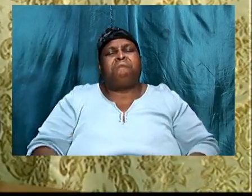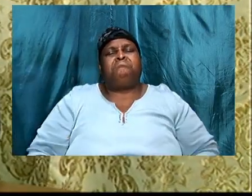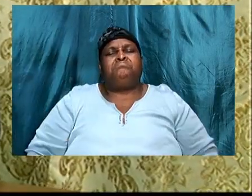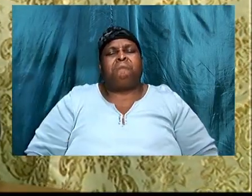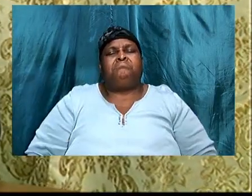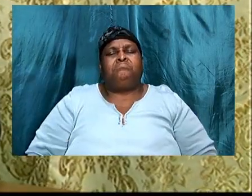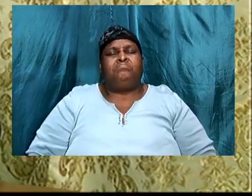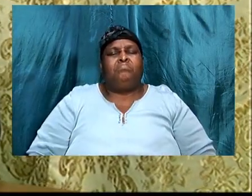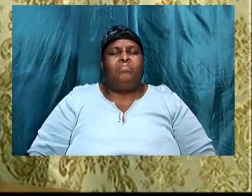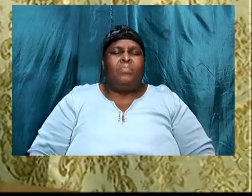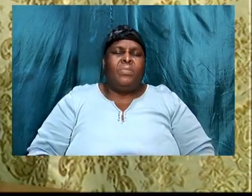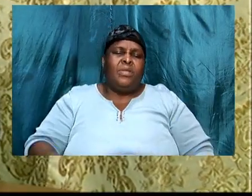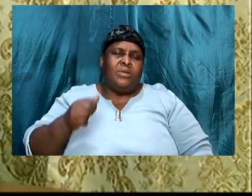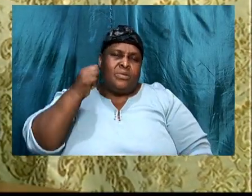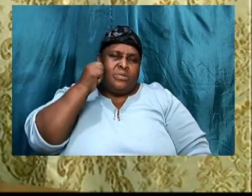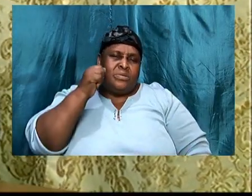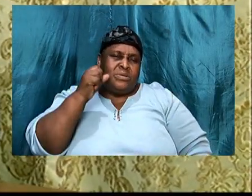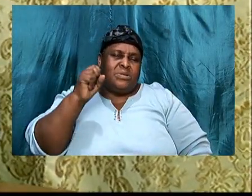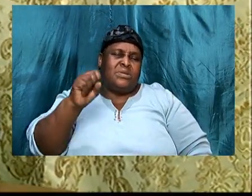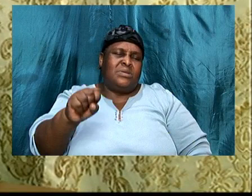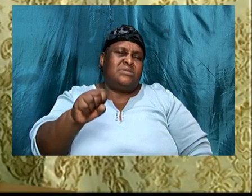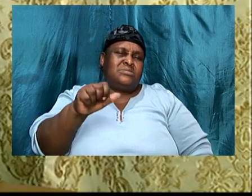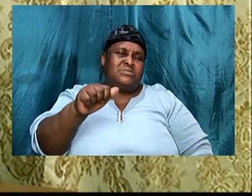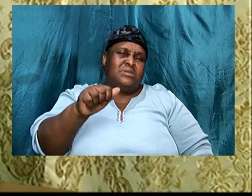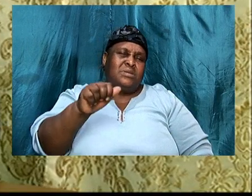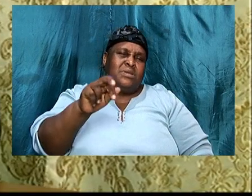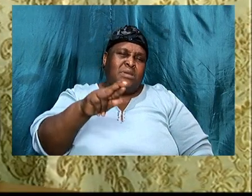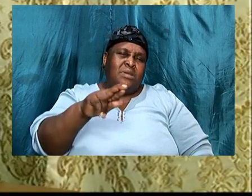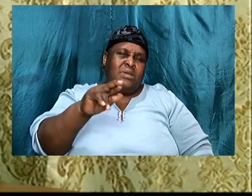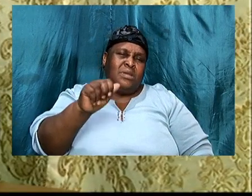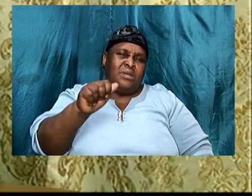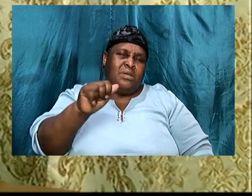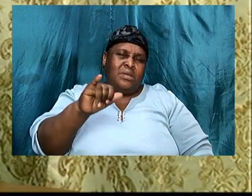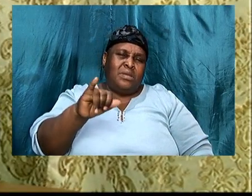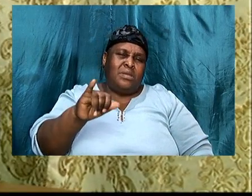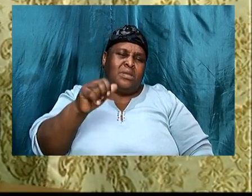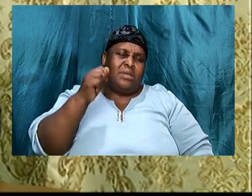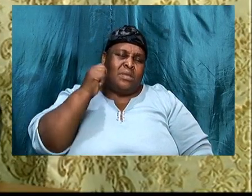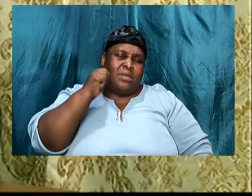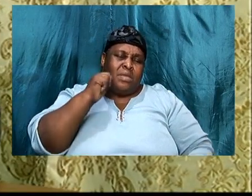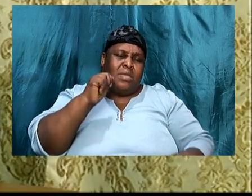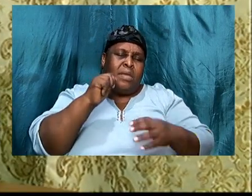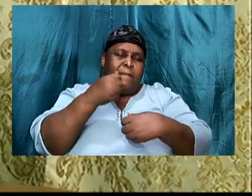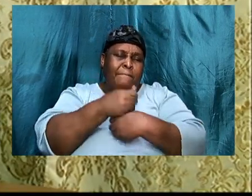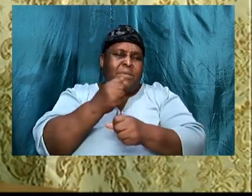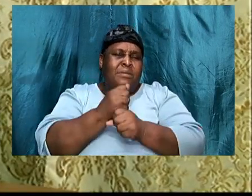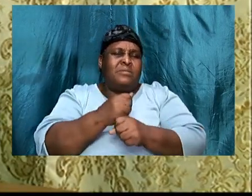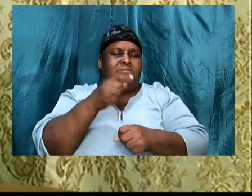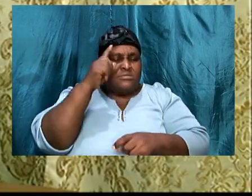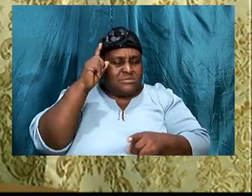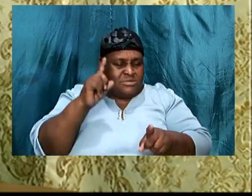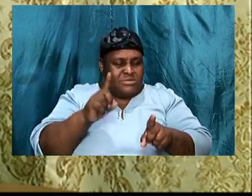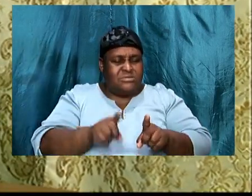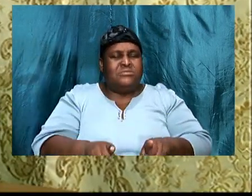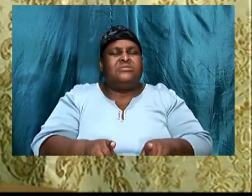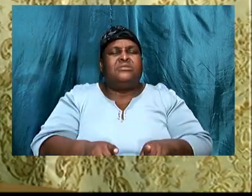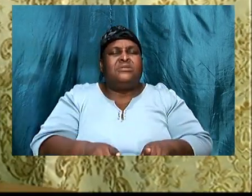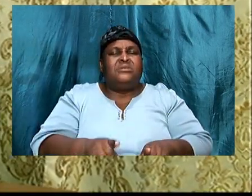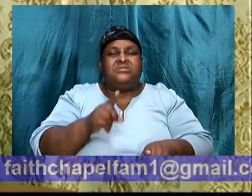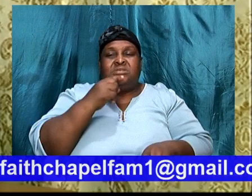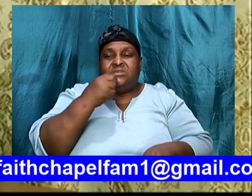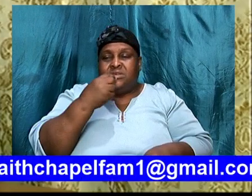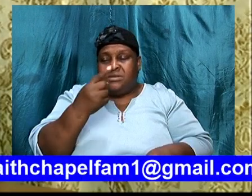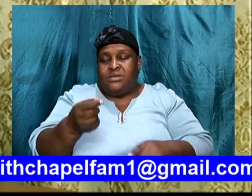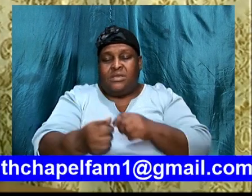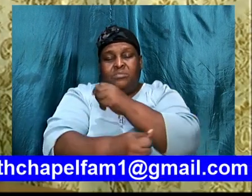His wife, came up with the idea, told him, and he made the decision, and said, yes. Abraham,